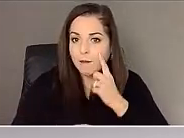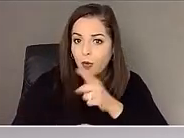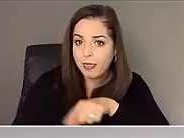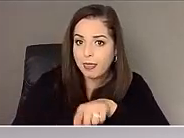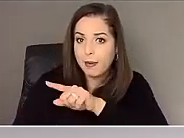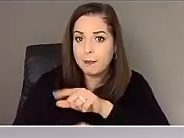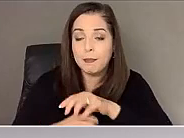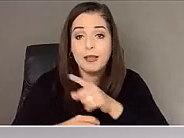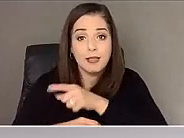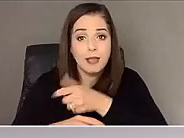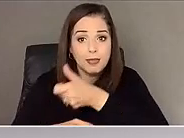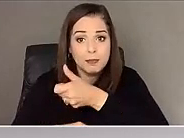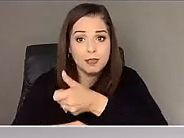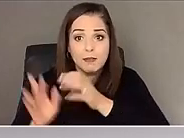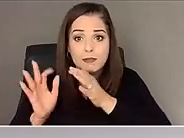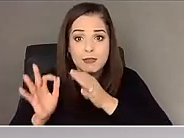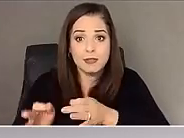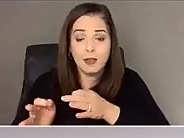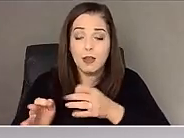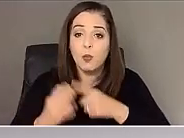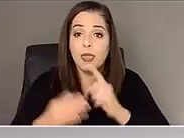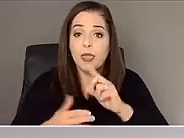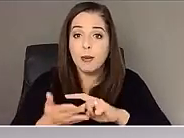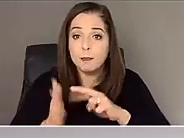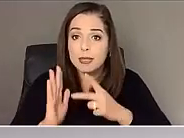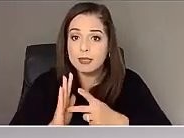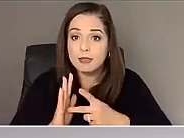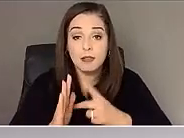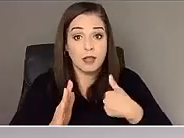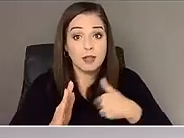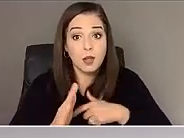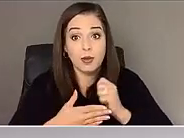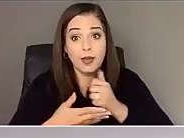they can define what that means. And then we help.